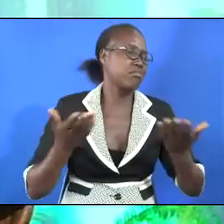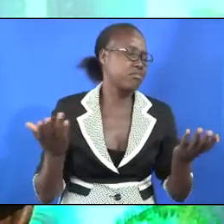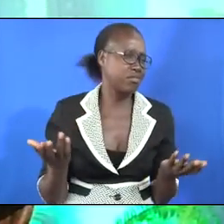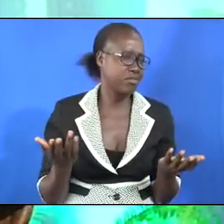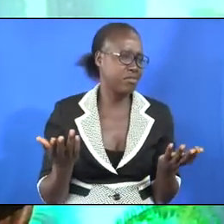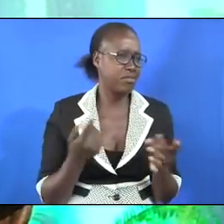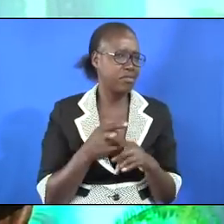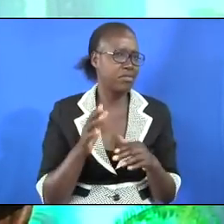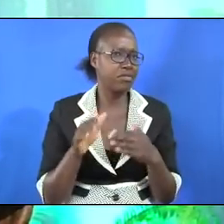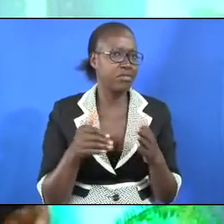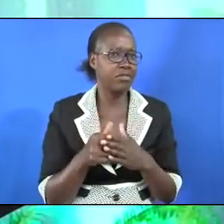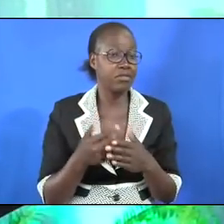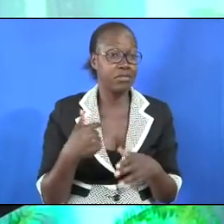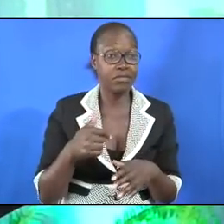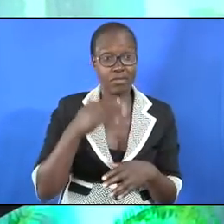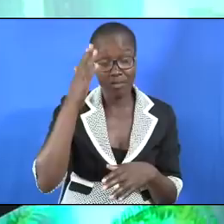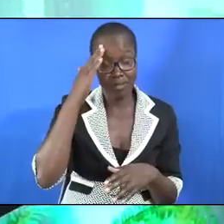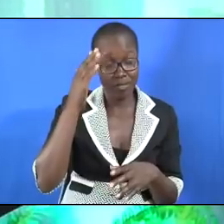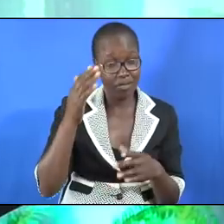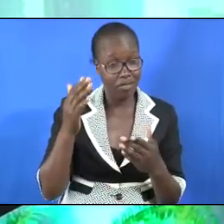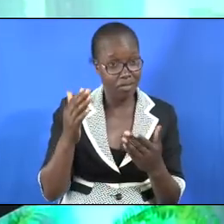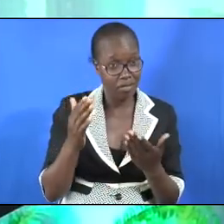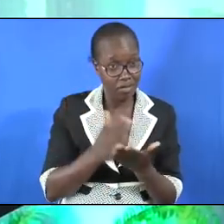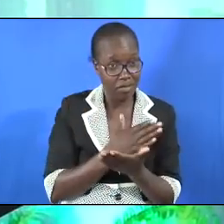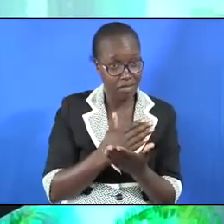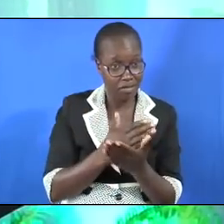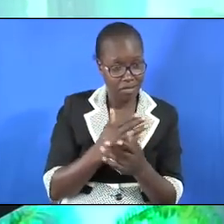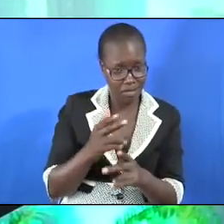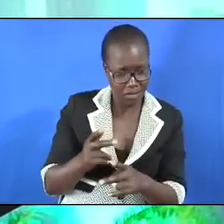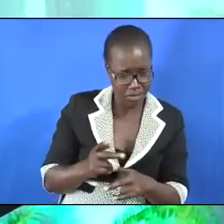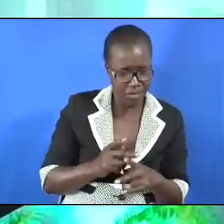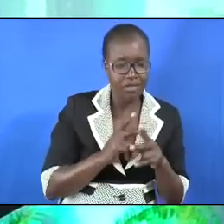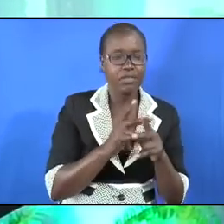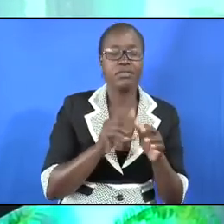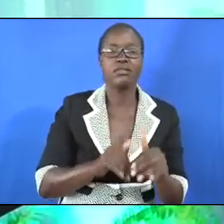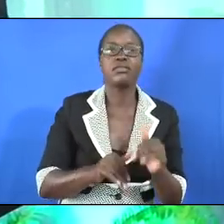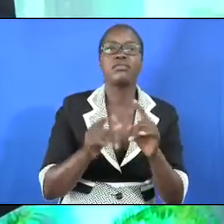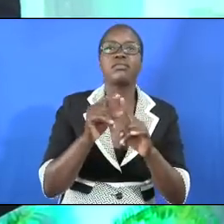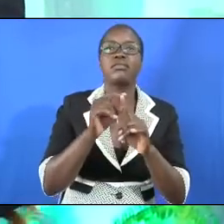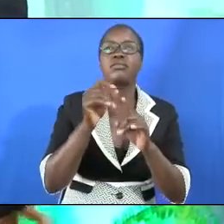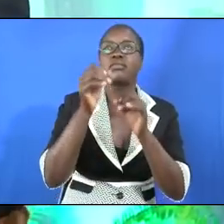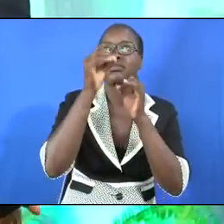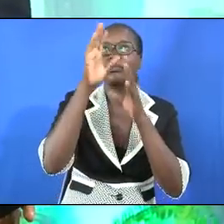but all of us know that some are careful to follow the word of God and others